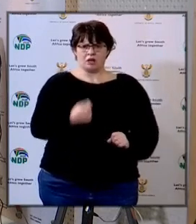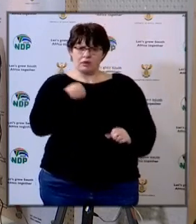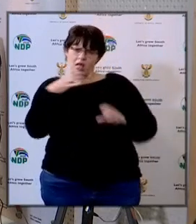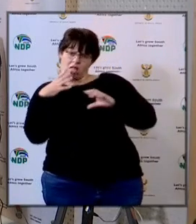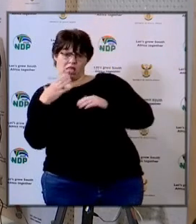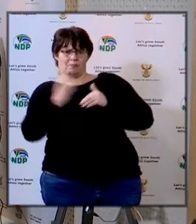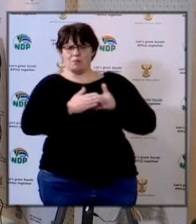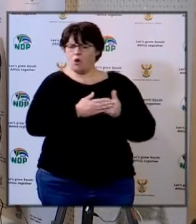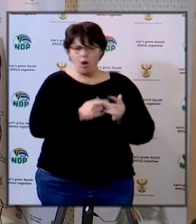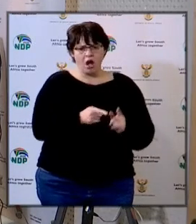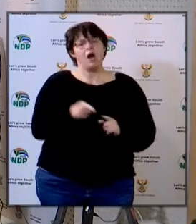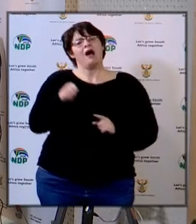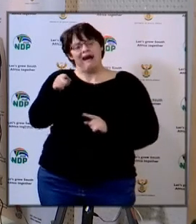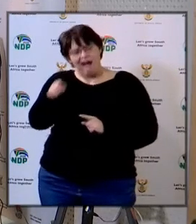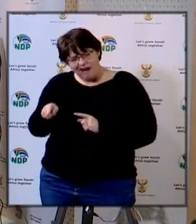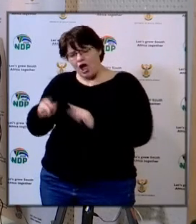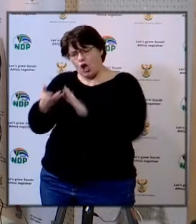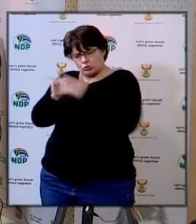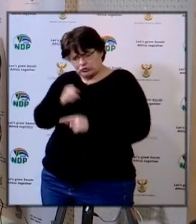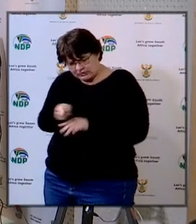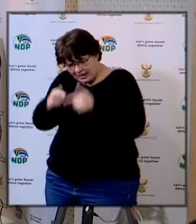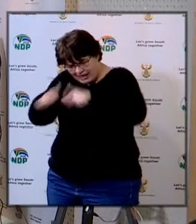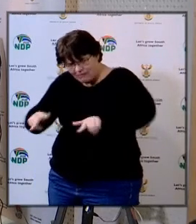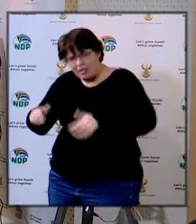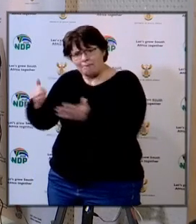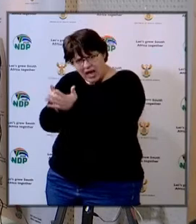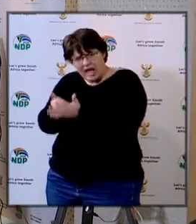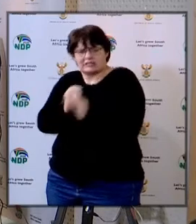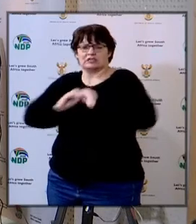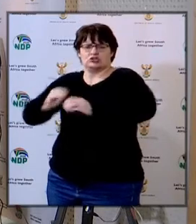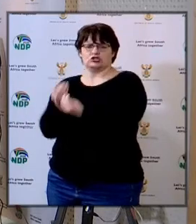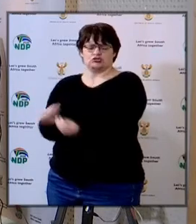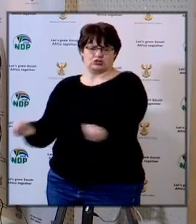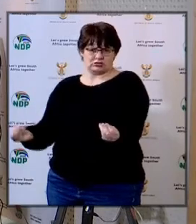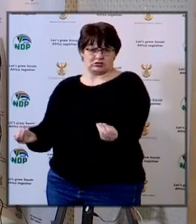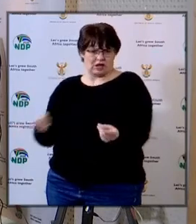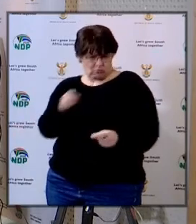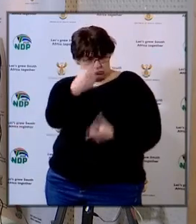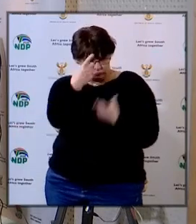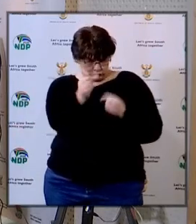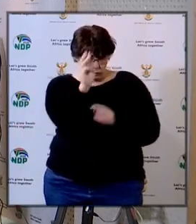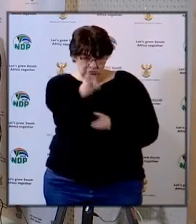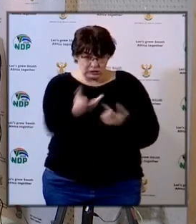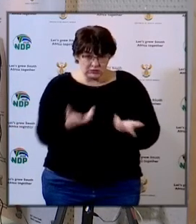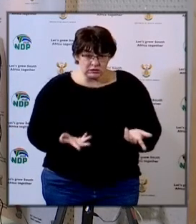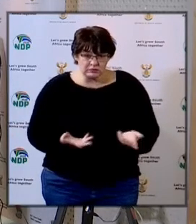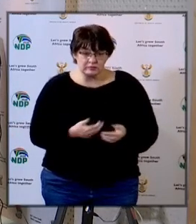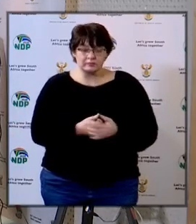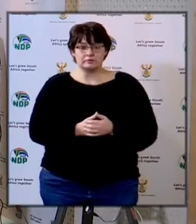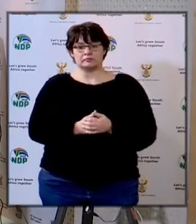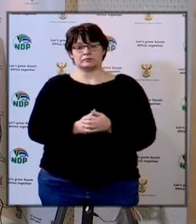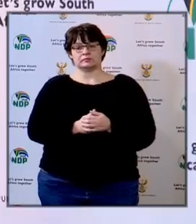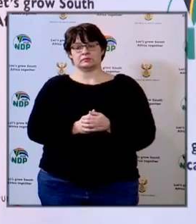coronavirus and so on preparation at a societal level are you going to do that as well